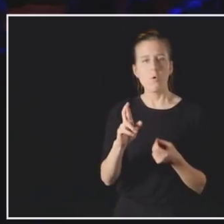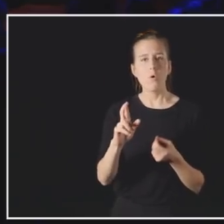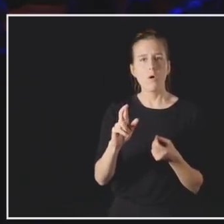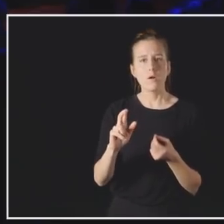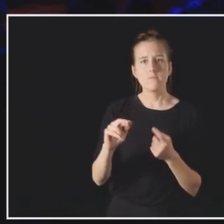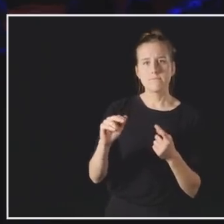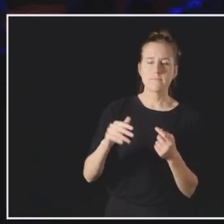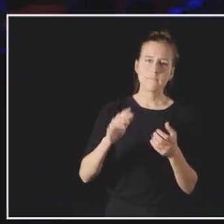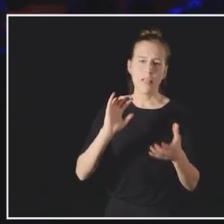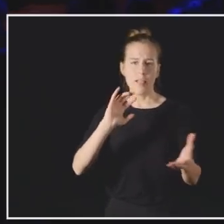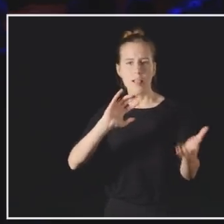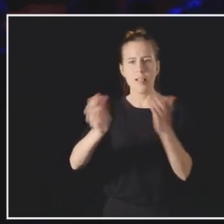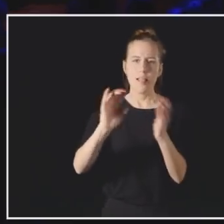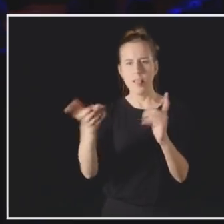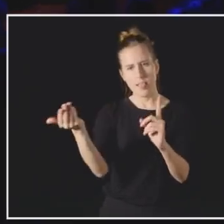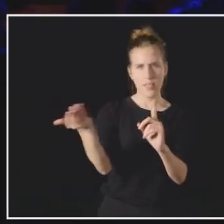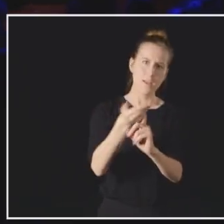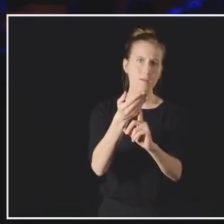and of manipulation.